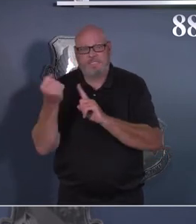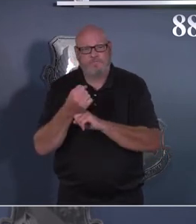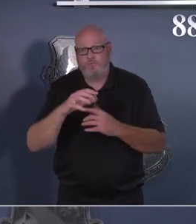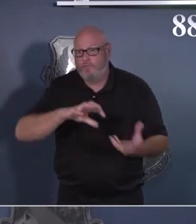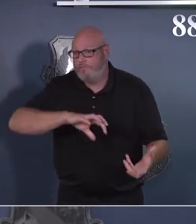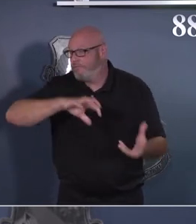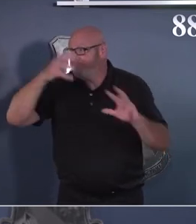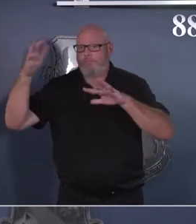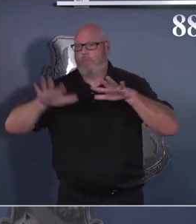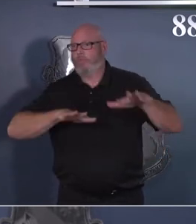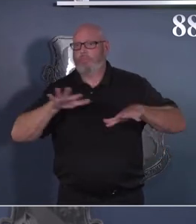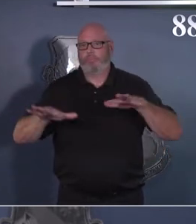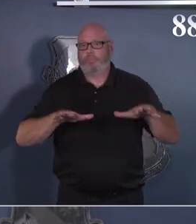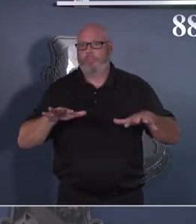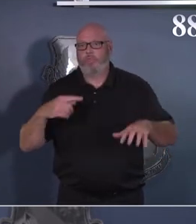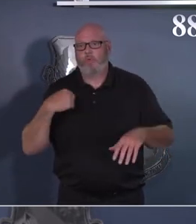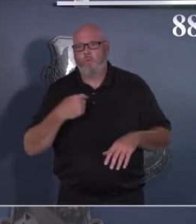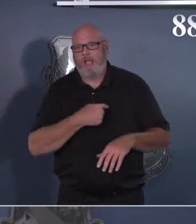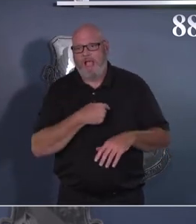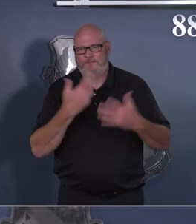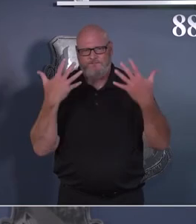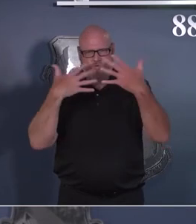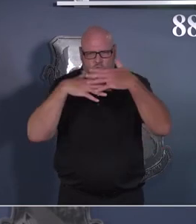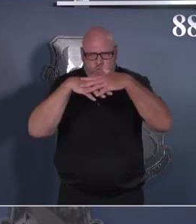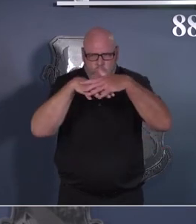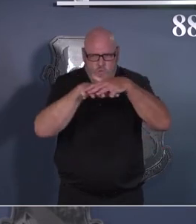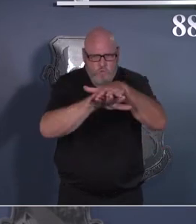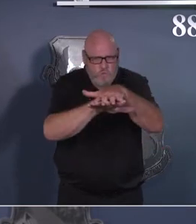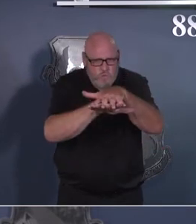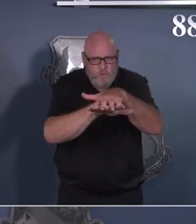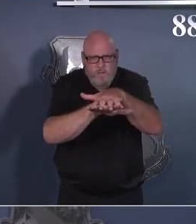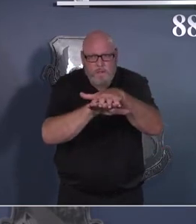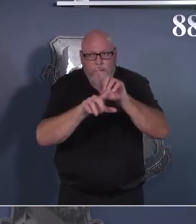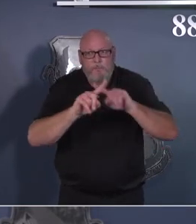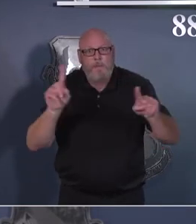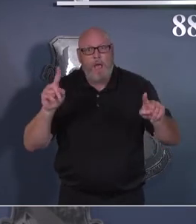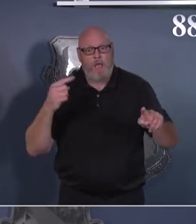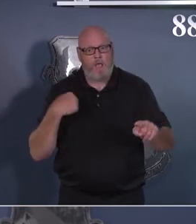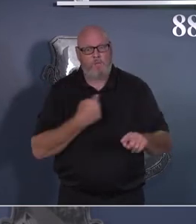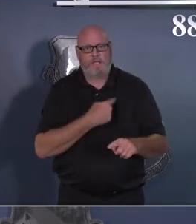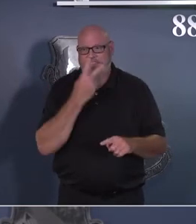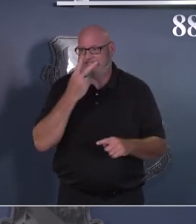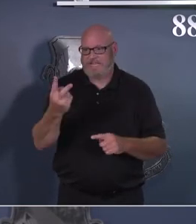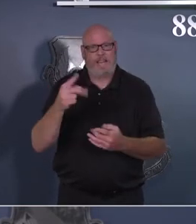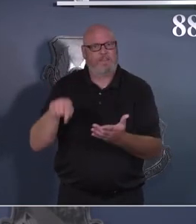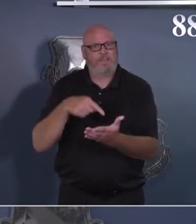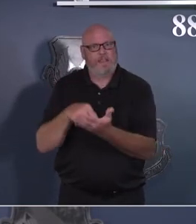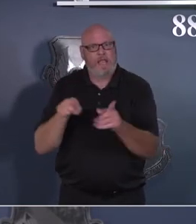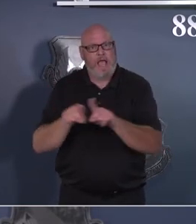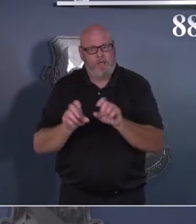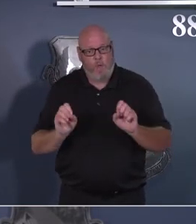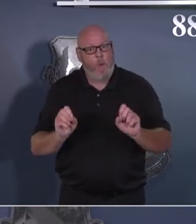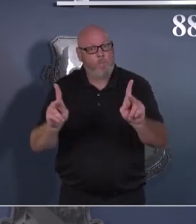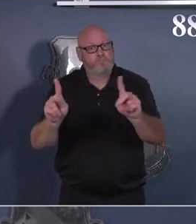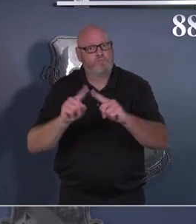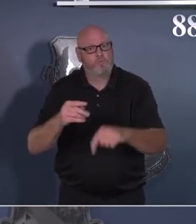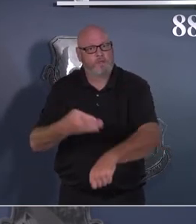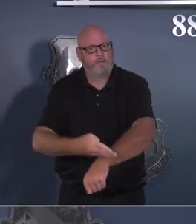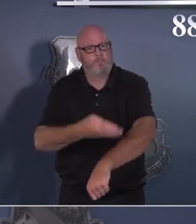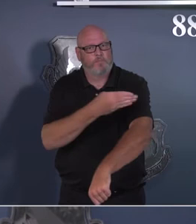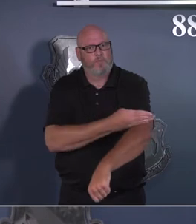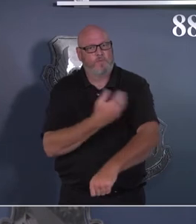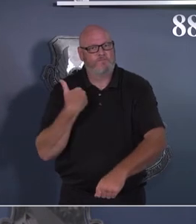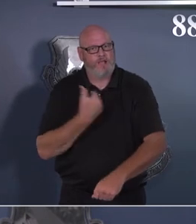opportunities, and so I would want to encourage everyone to look at this time of disruption